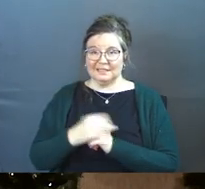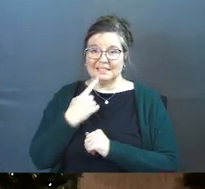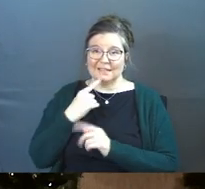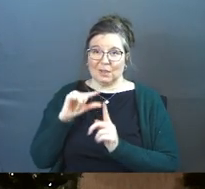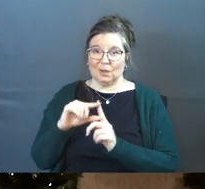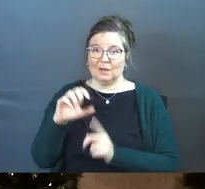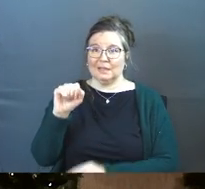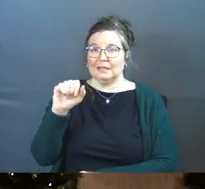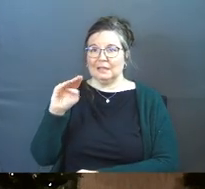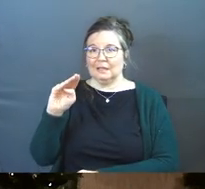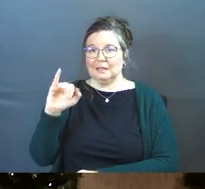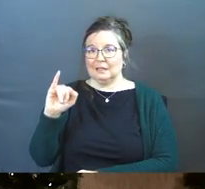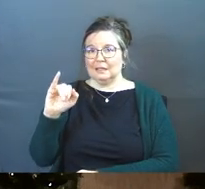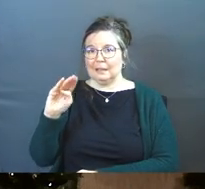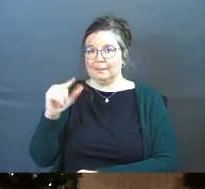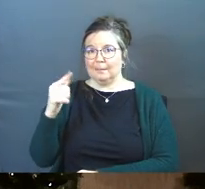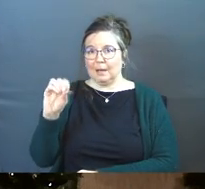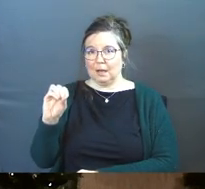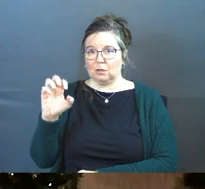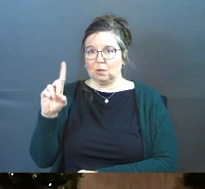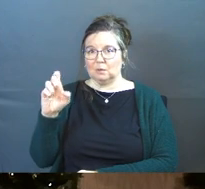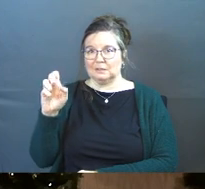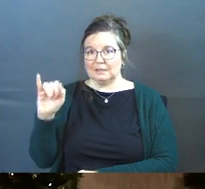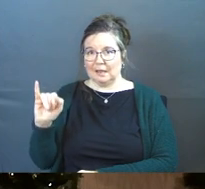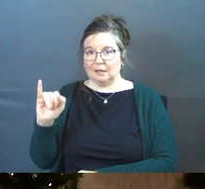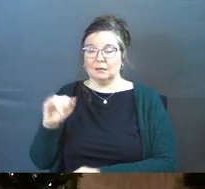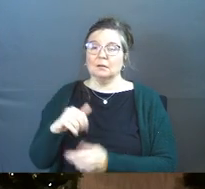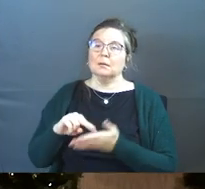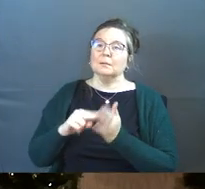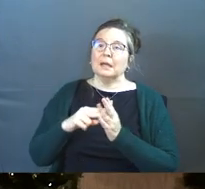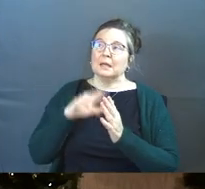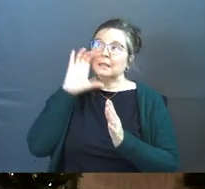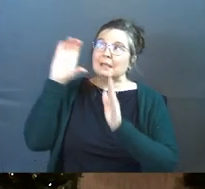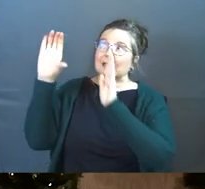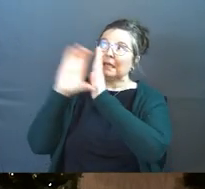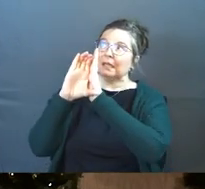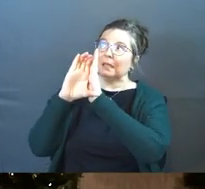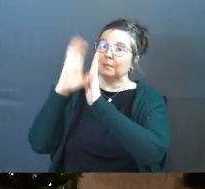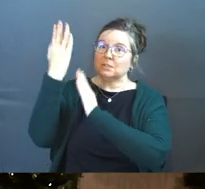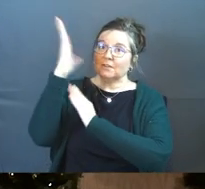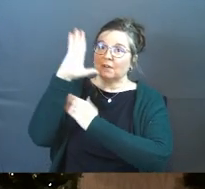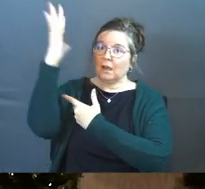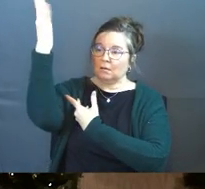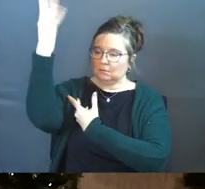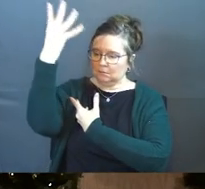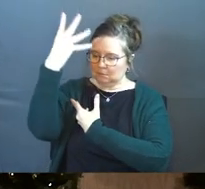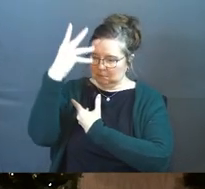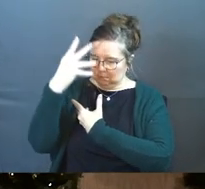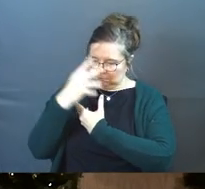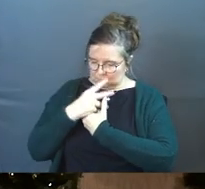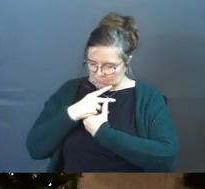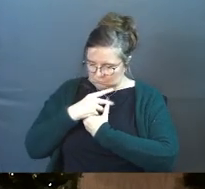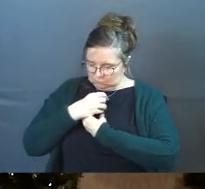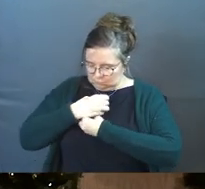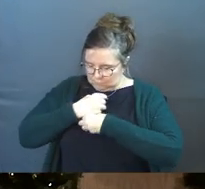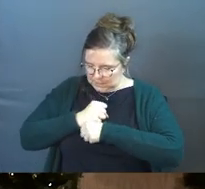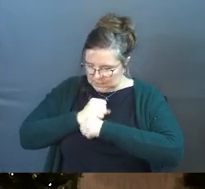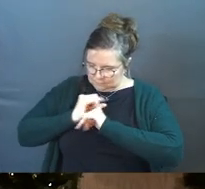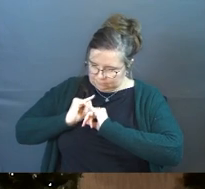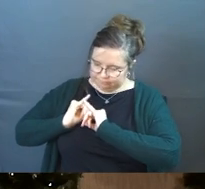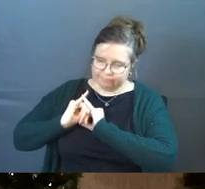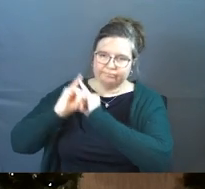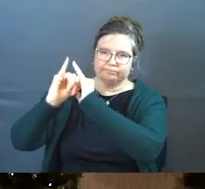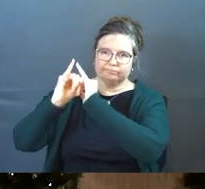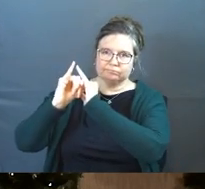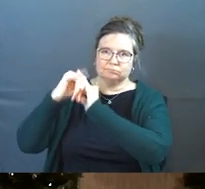The Imago Dei. In the image of God that every single person breathing today has been made in